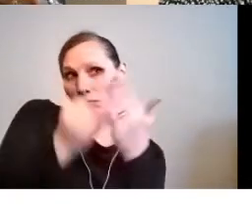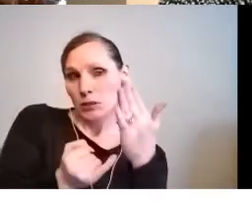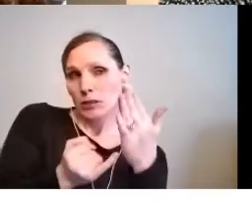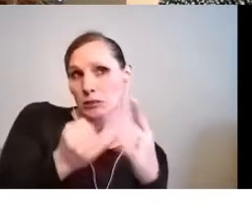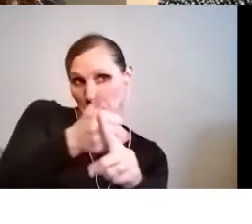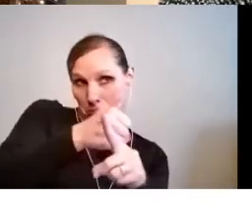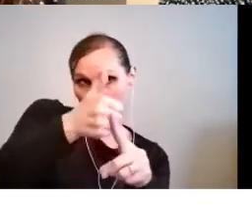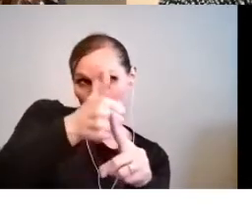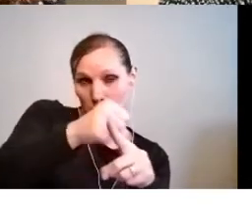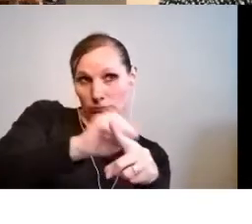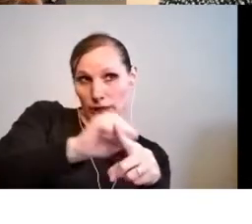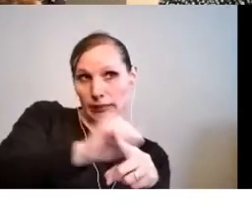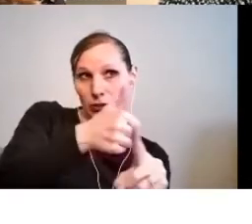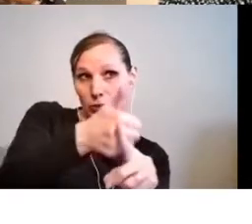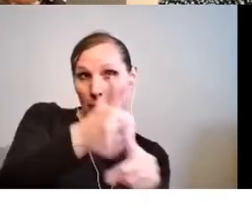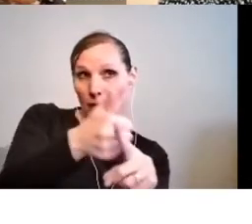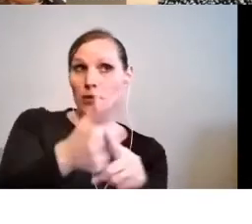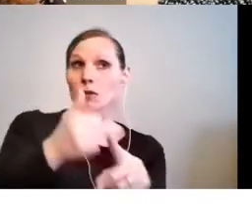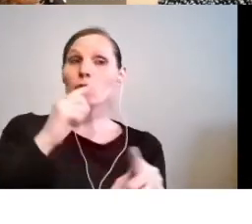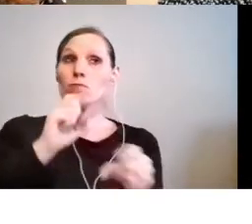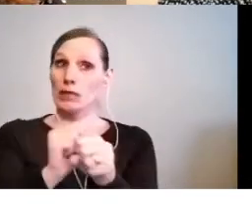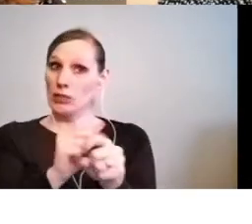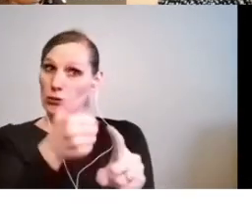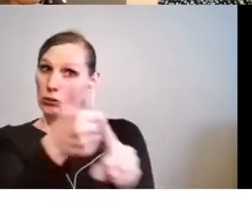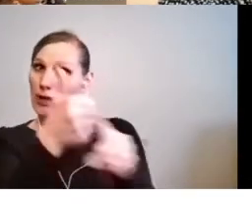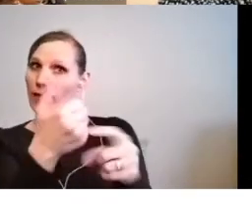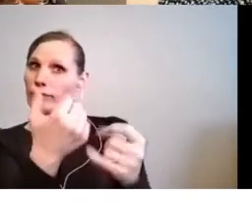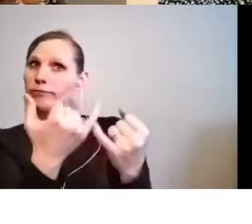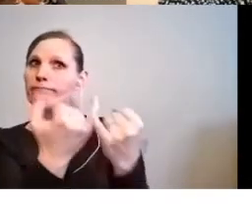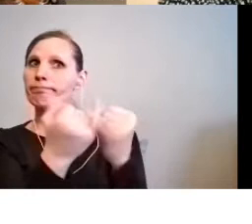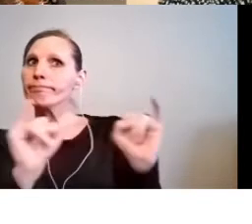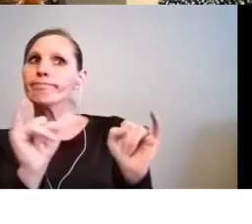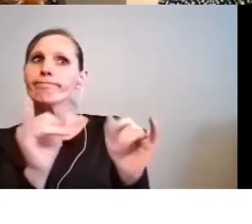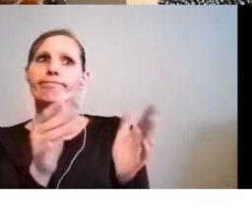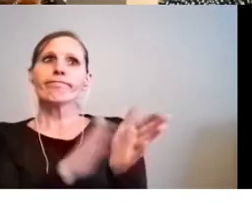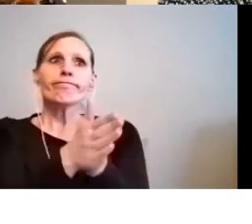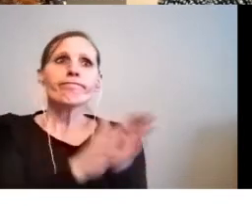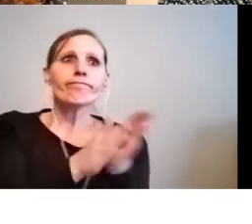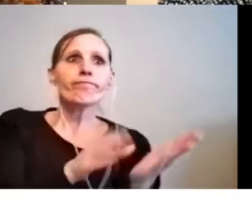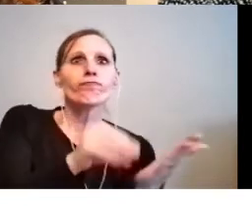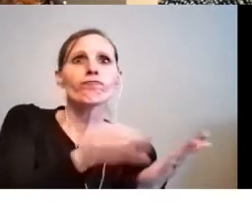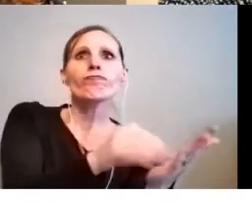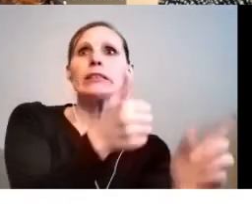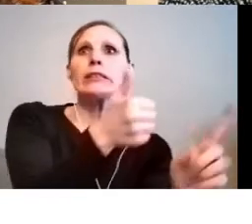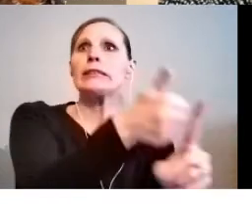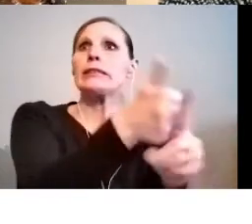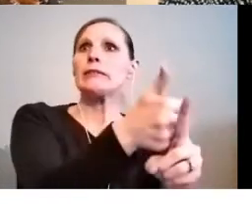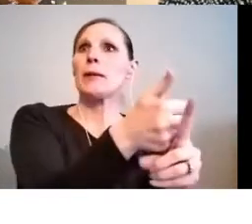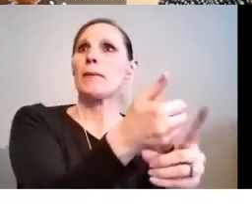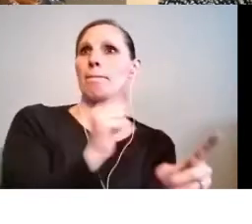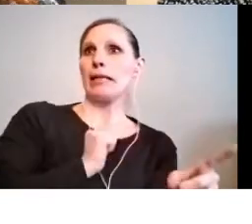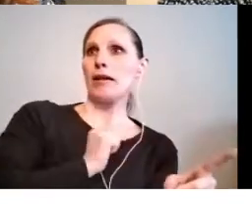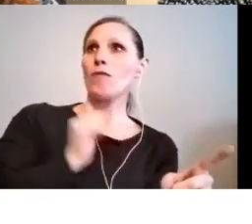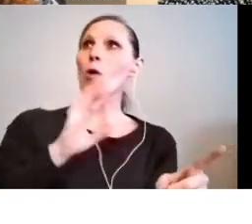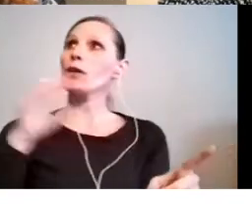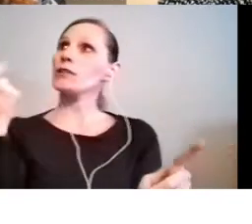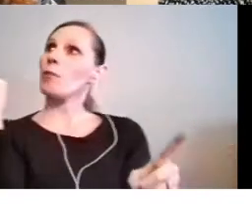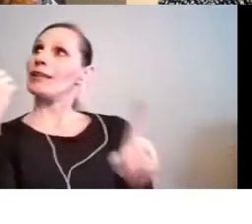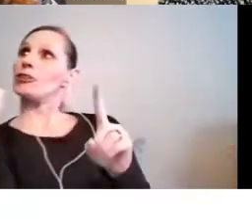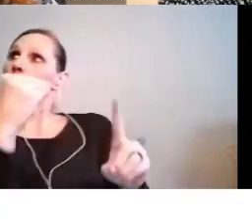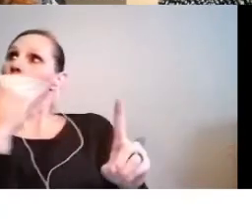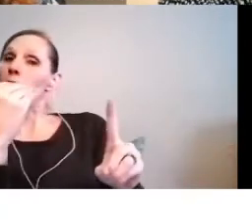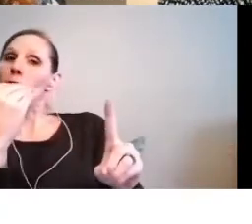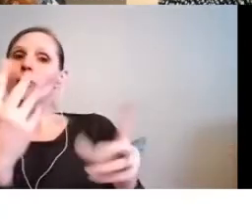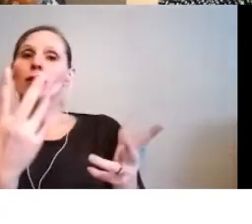self-taught or have you been formally trained or a combination of both? Did you learn from elders? What have been